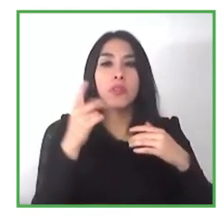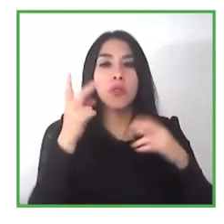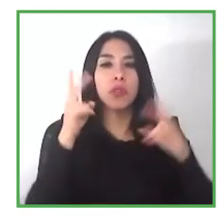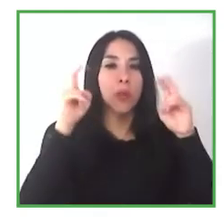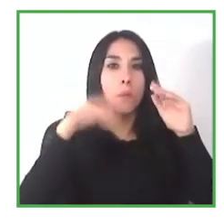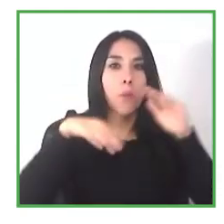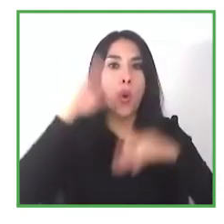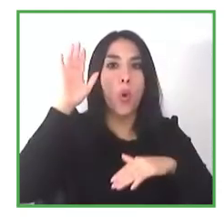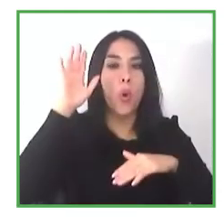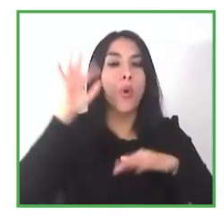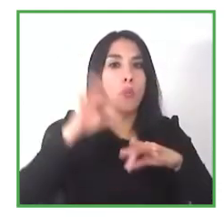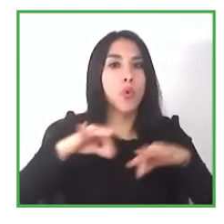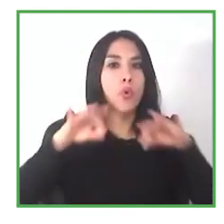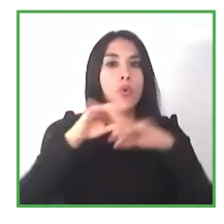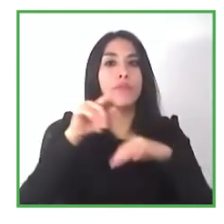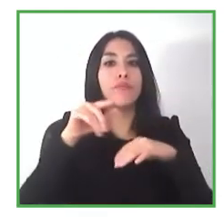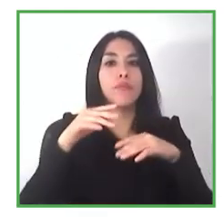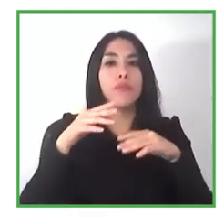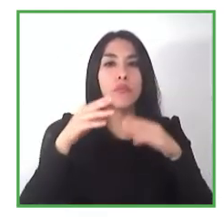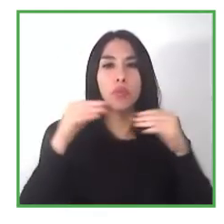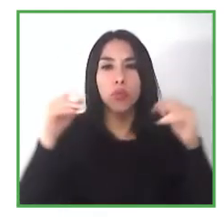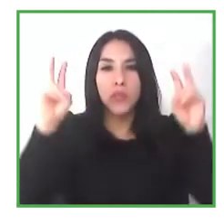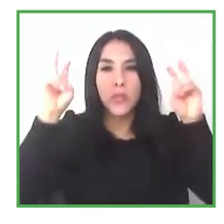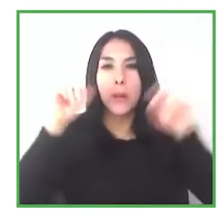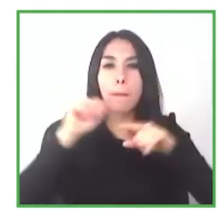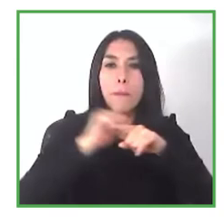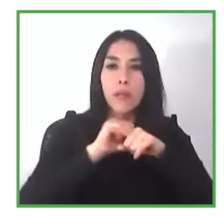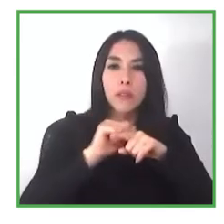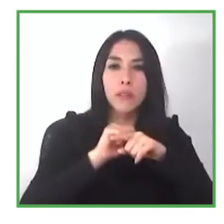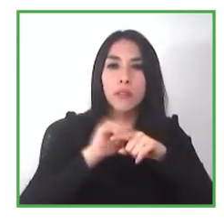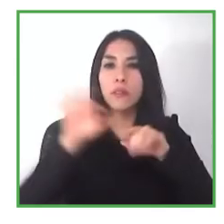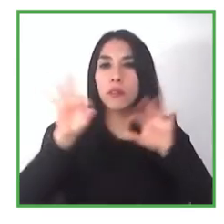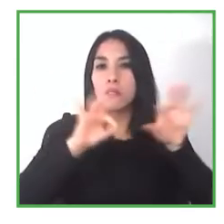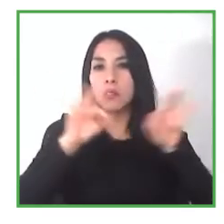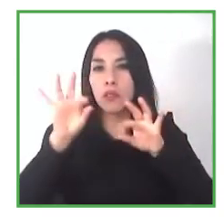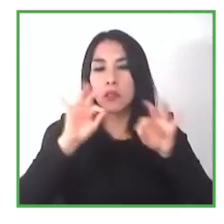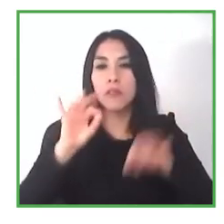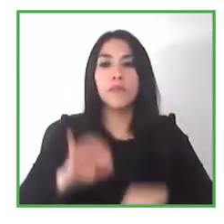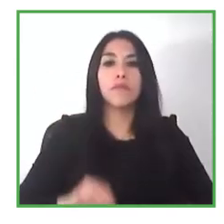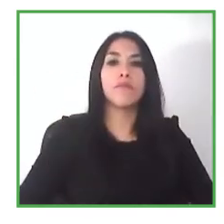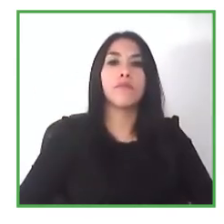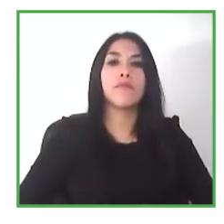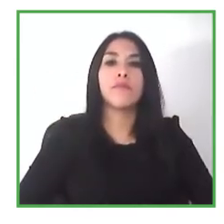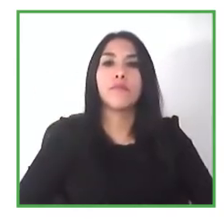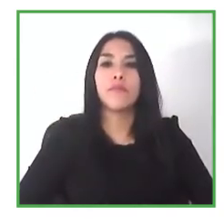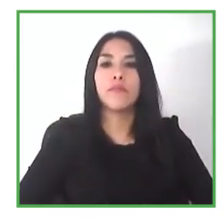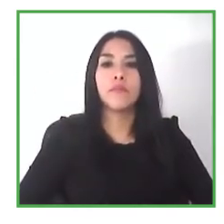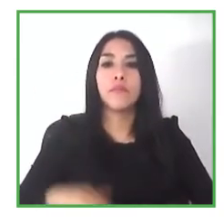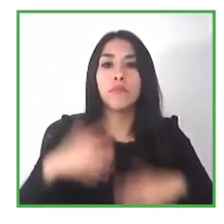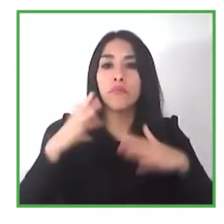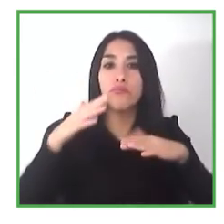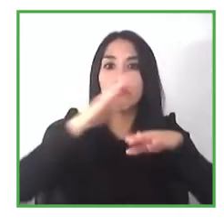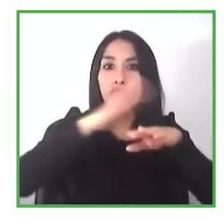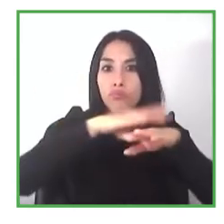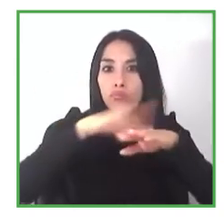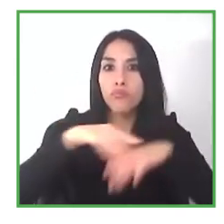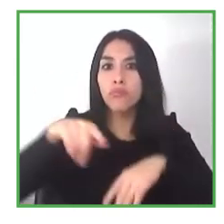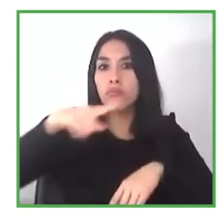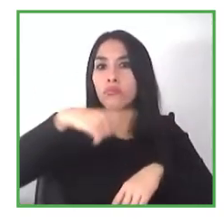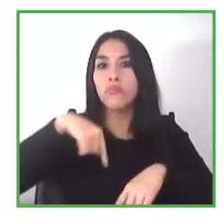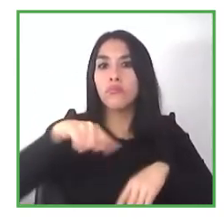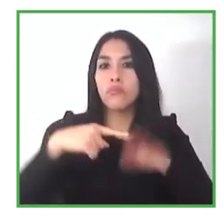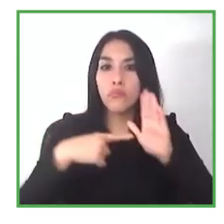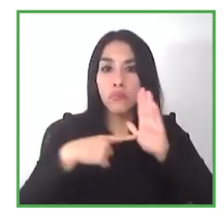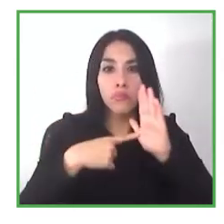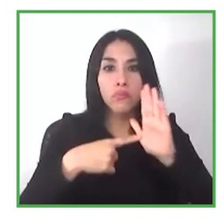and they have a kind of an unconscious bias of the people that they will hire so if 10 people apply for a job